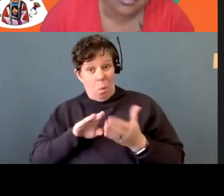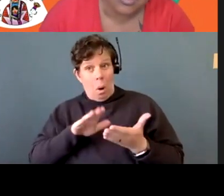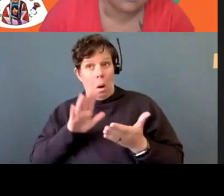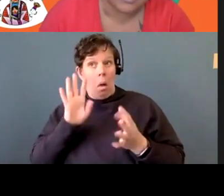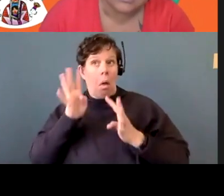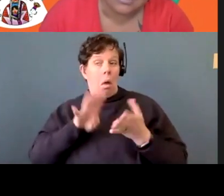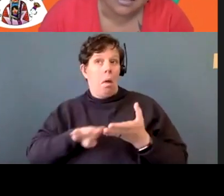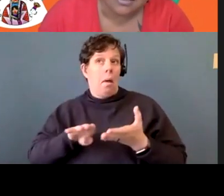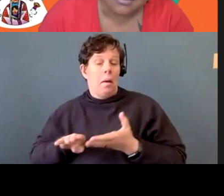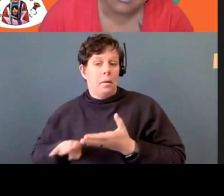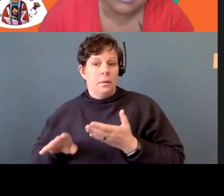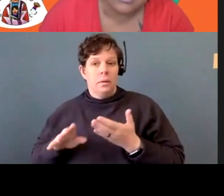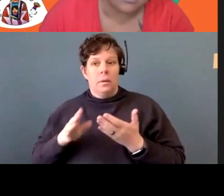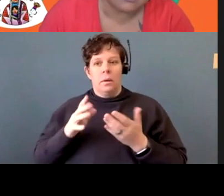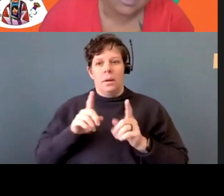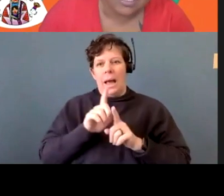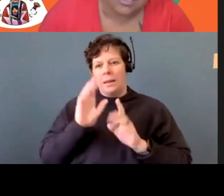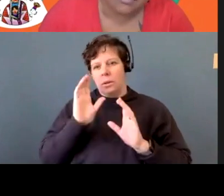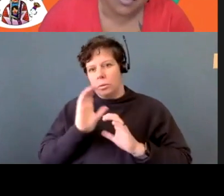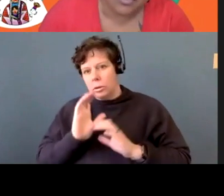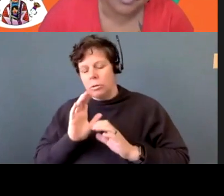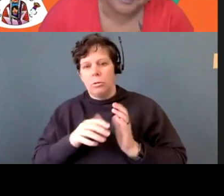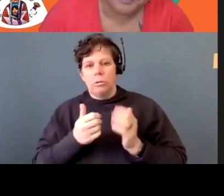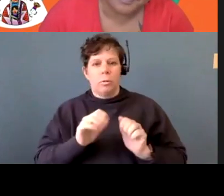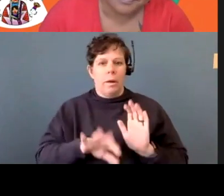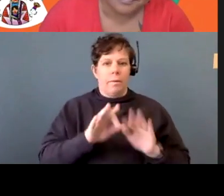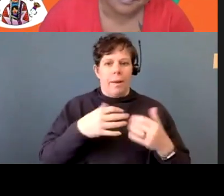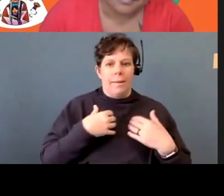as you try to find healing? What is that, what is that like for you?